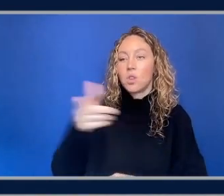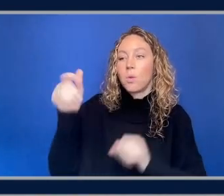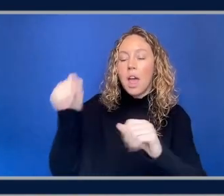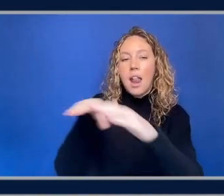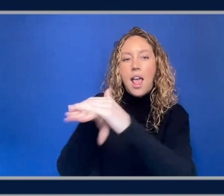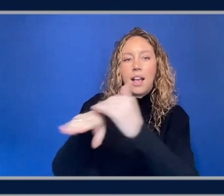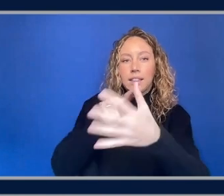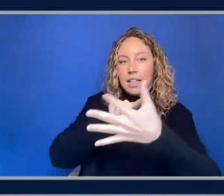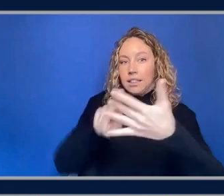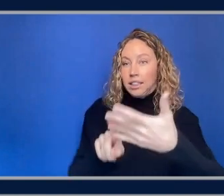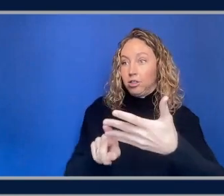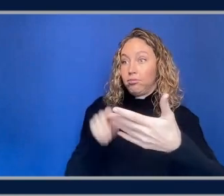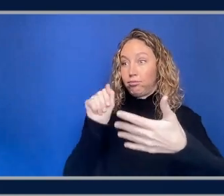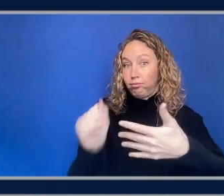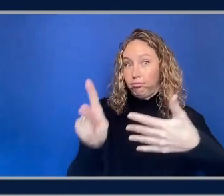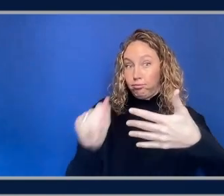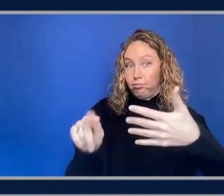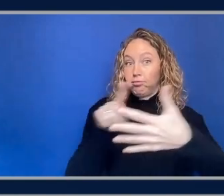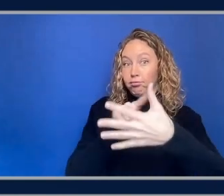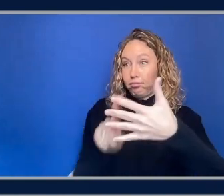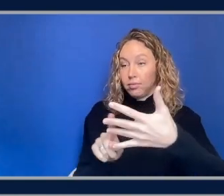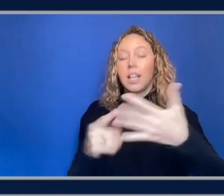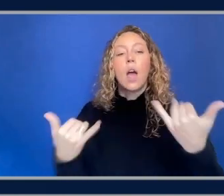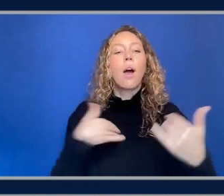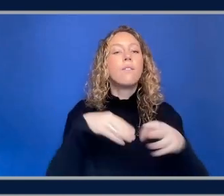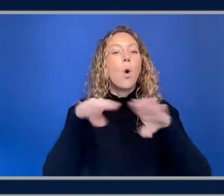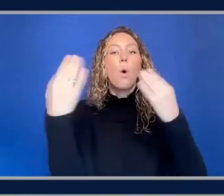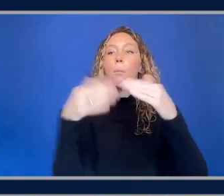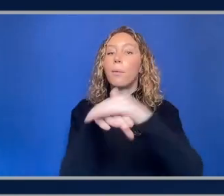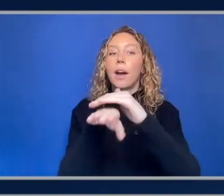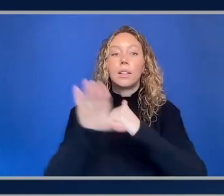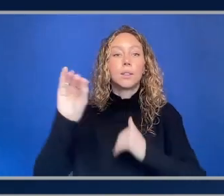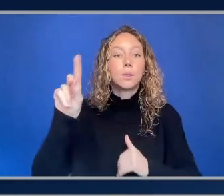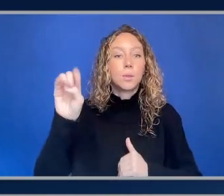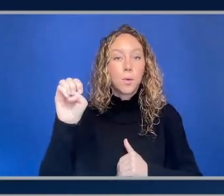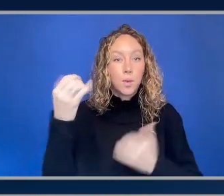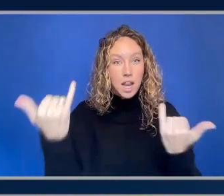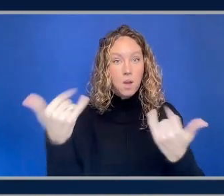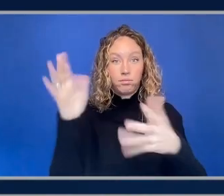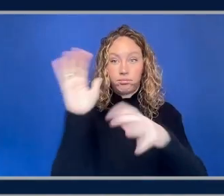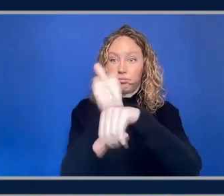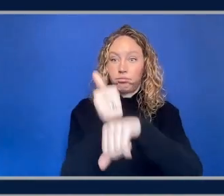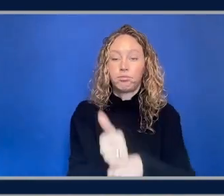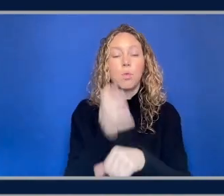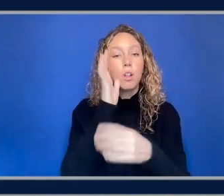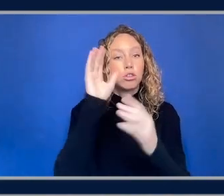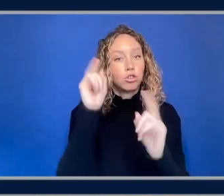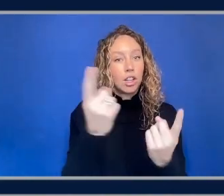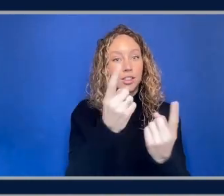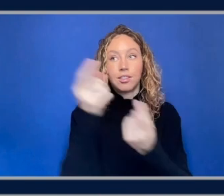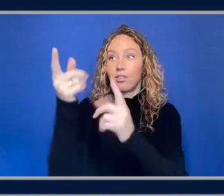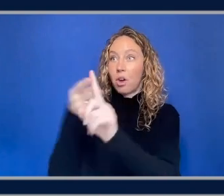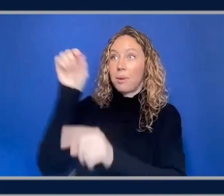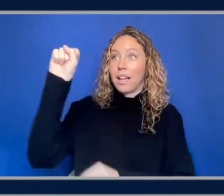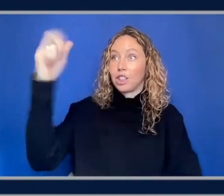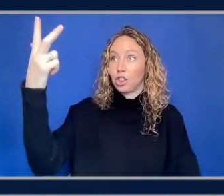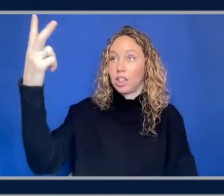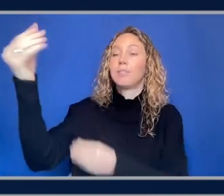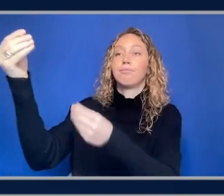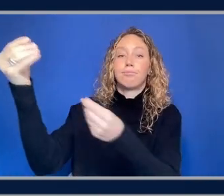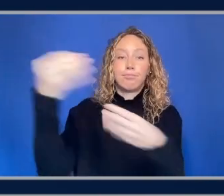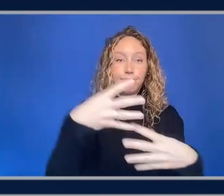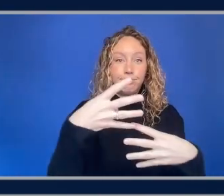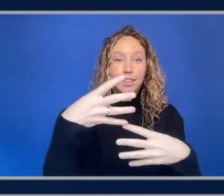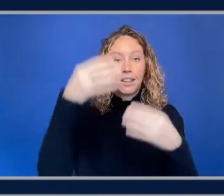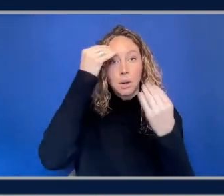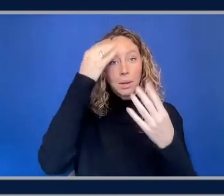and then now you have this open source code that because it's implemented it's really just relaying the information from s3 to whoever's allowed to see it yep